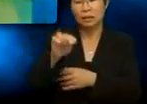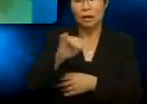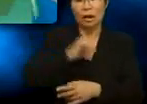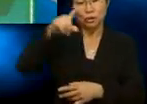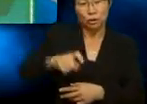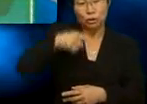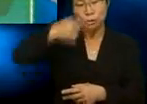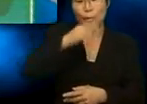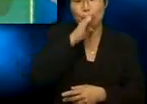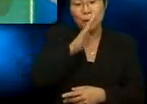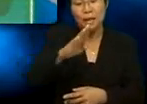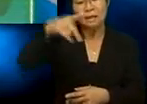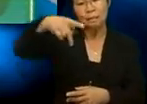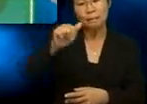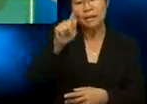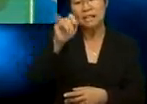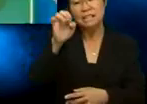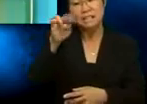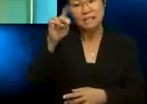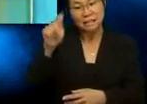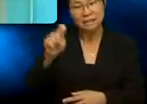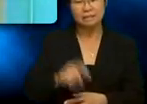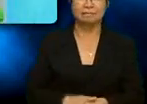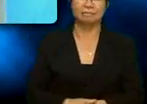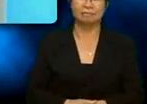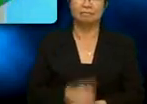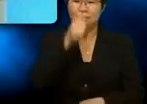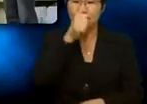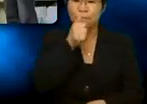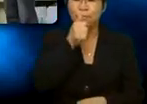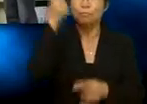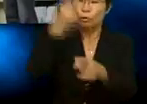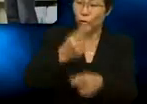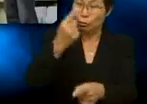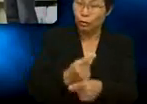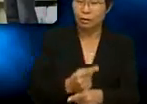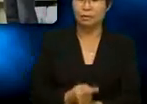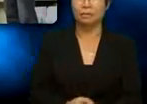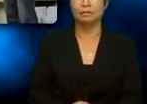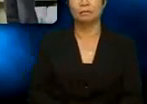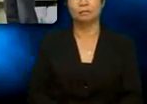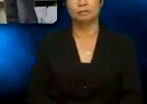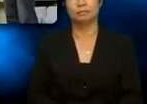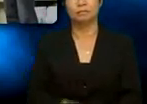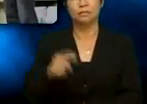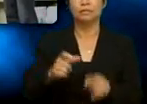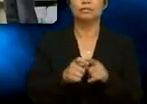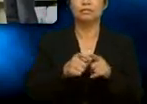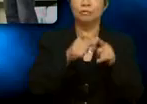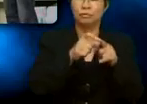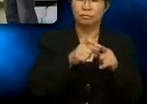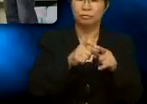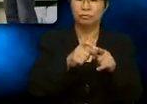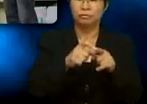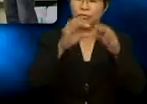patient. Correct. Now, let's look at the phrase you and your friends used. Remember what Lina